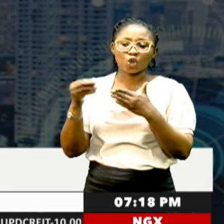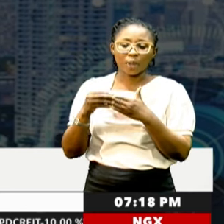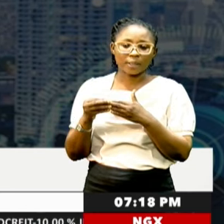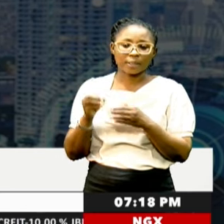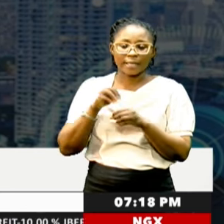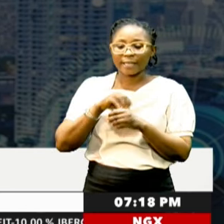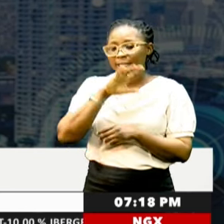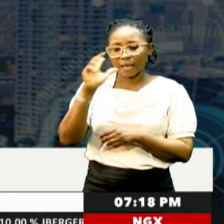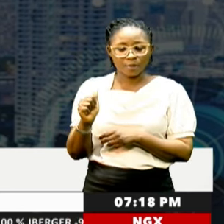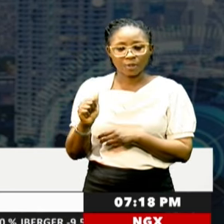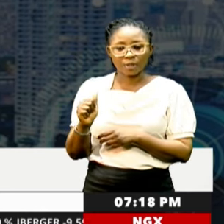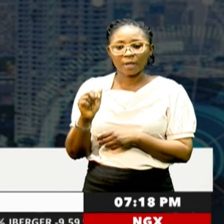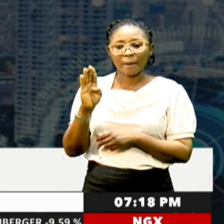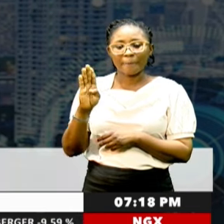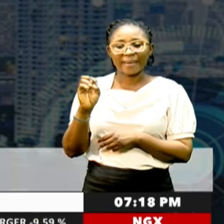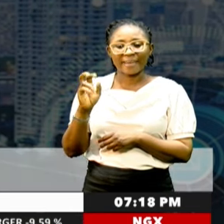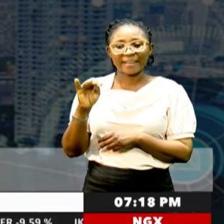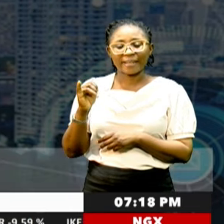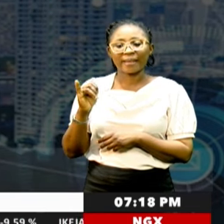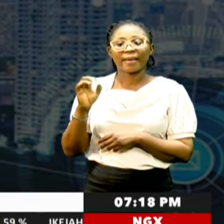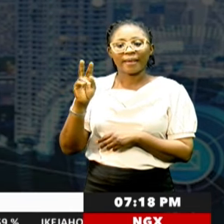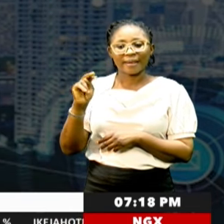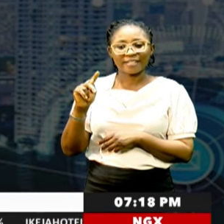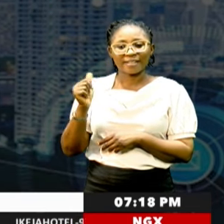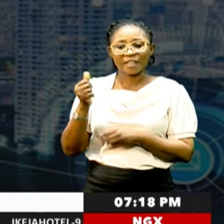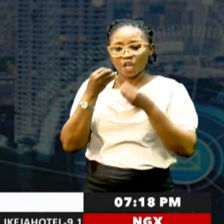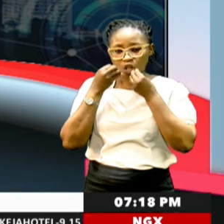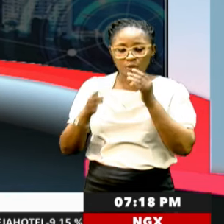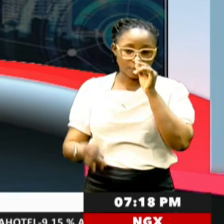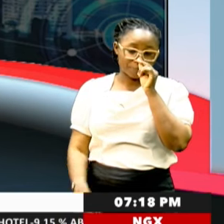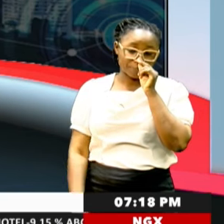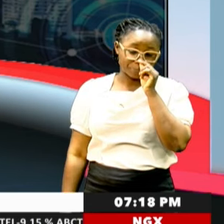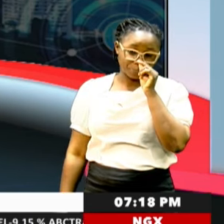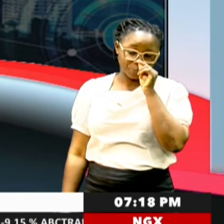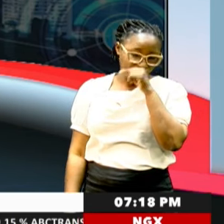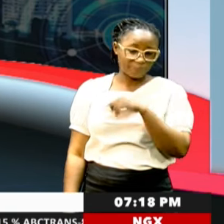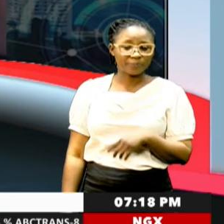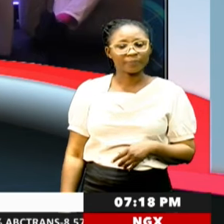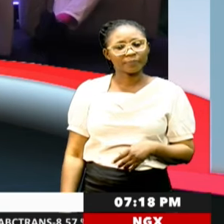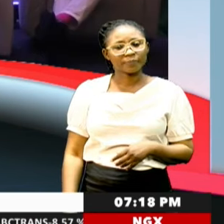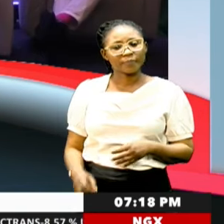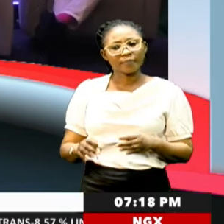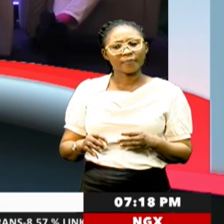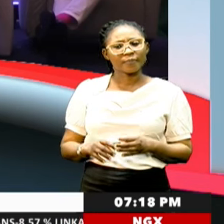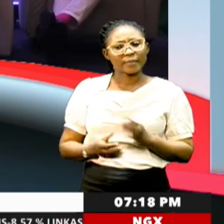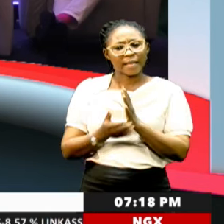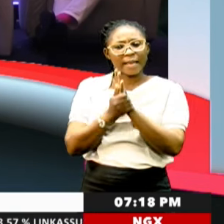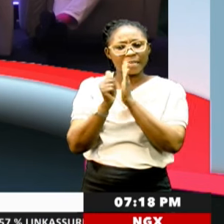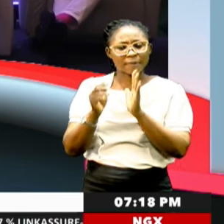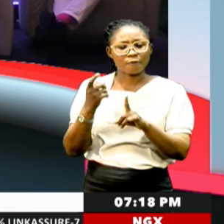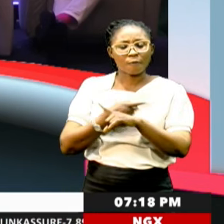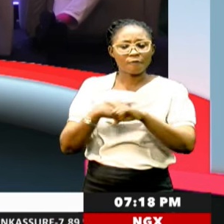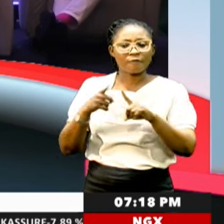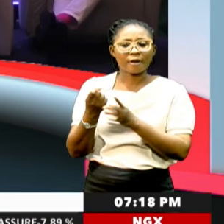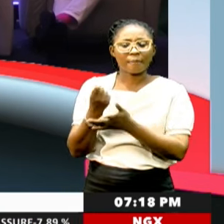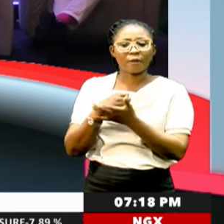In Abuja, Benny Adams, NTA News. And experts from various sectors of